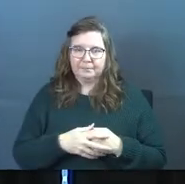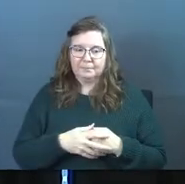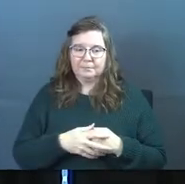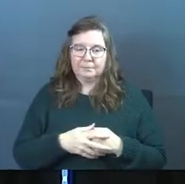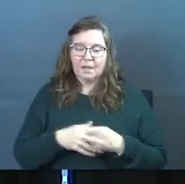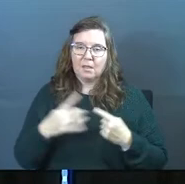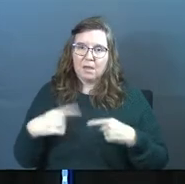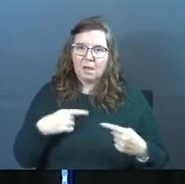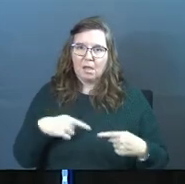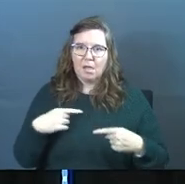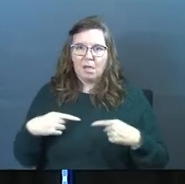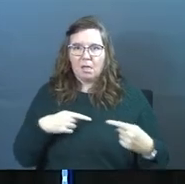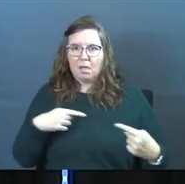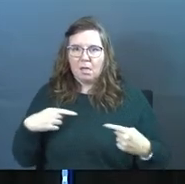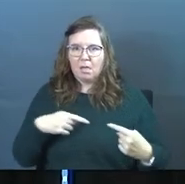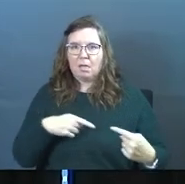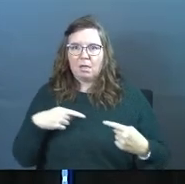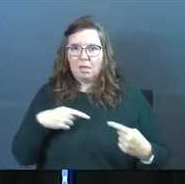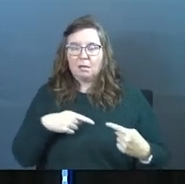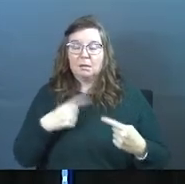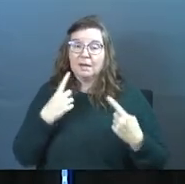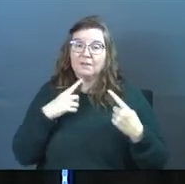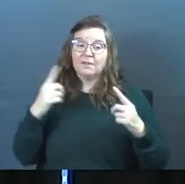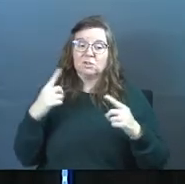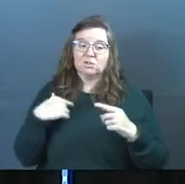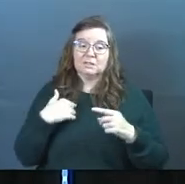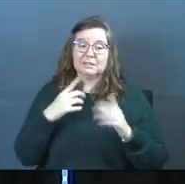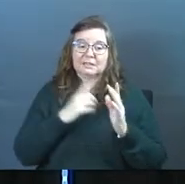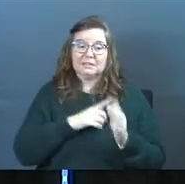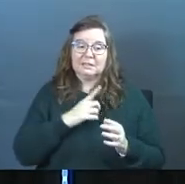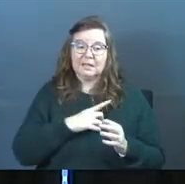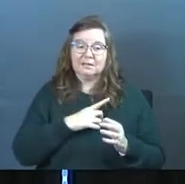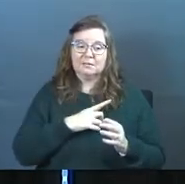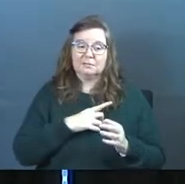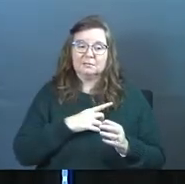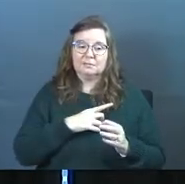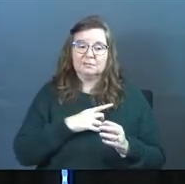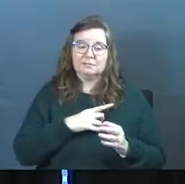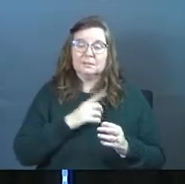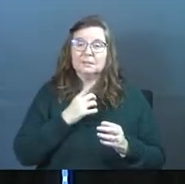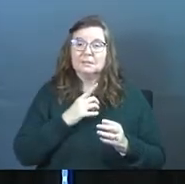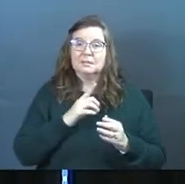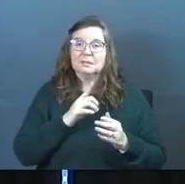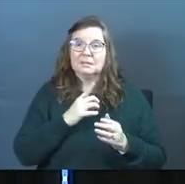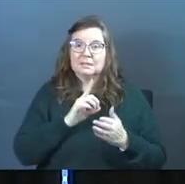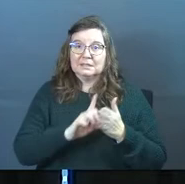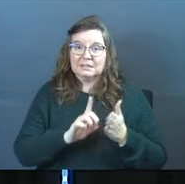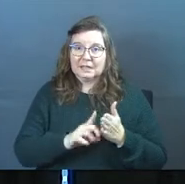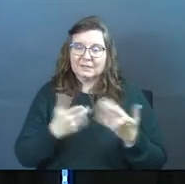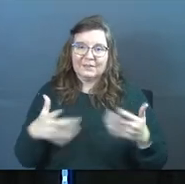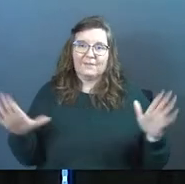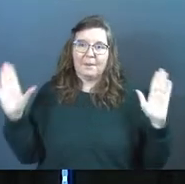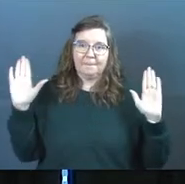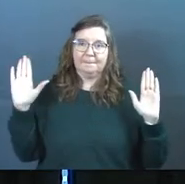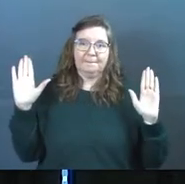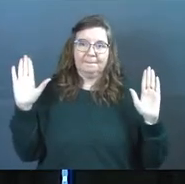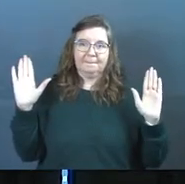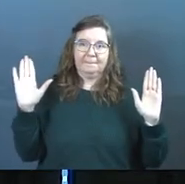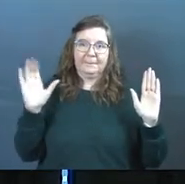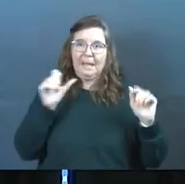And they argued back and forth and argued back and forth. And eventually, the detective gave up